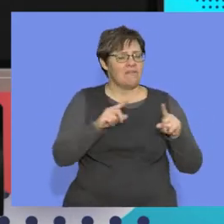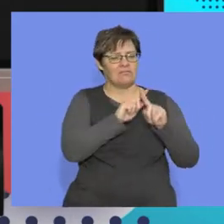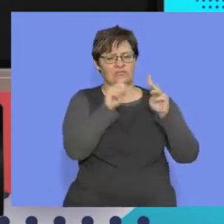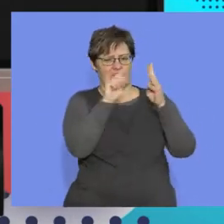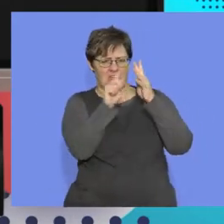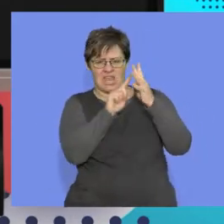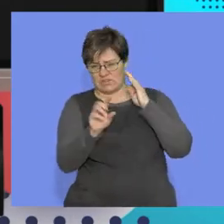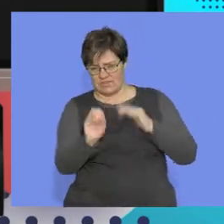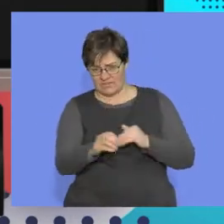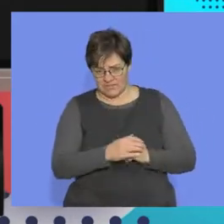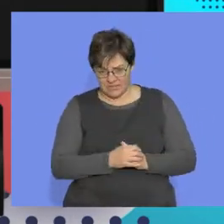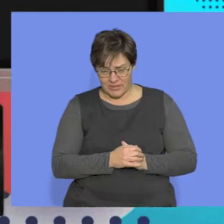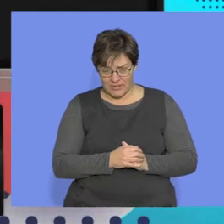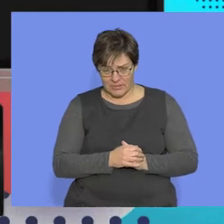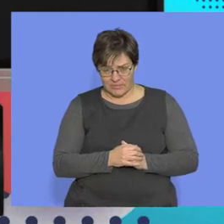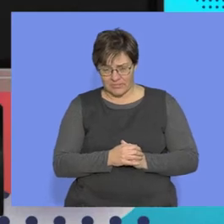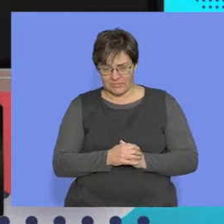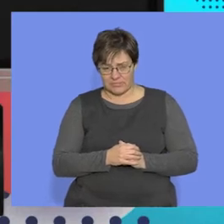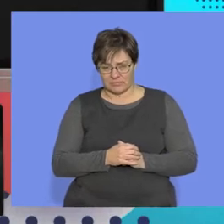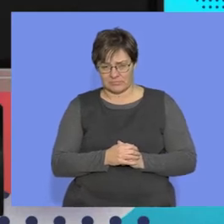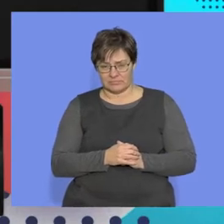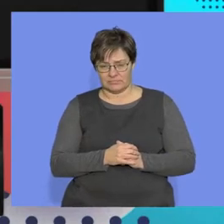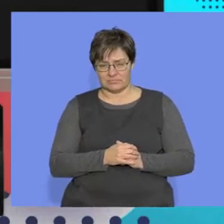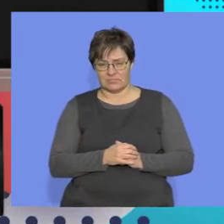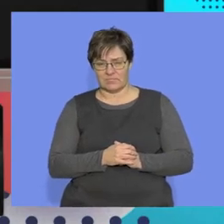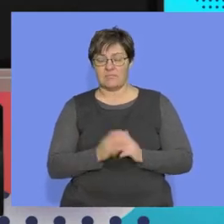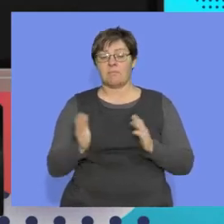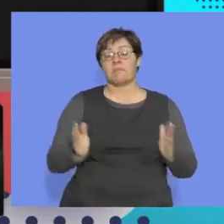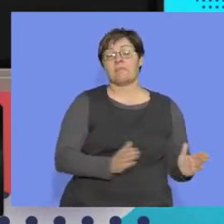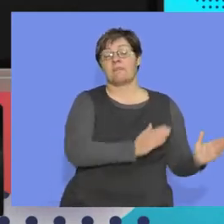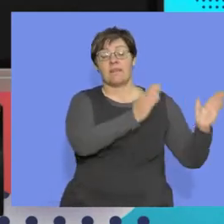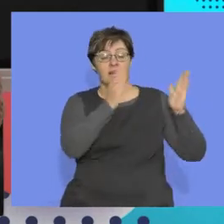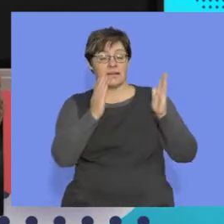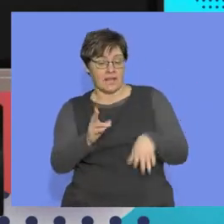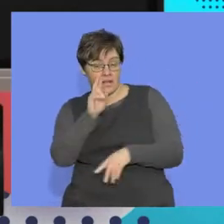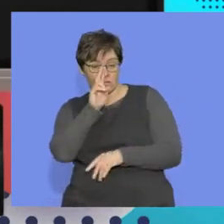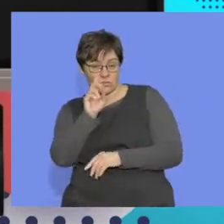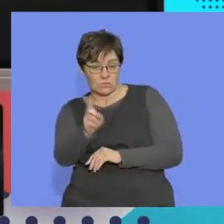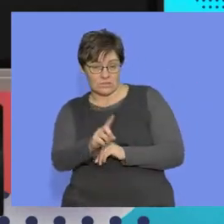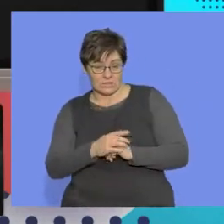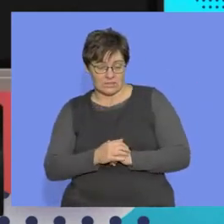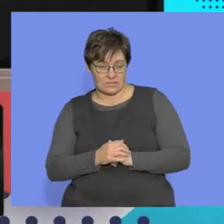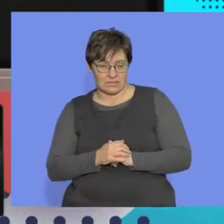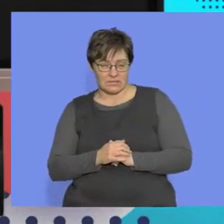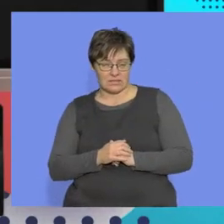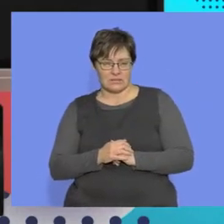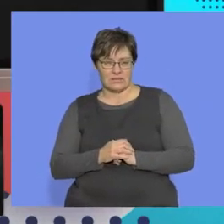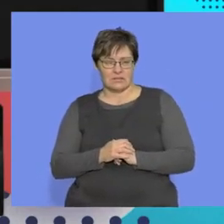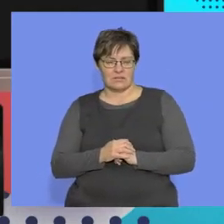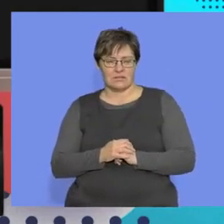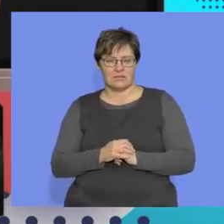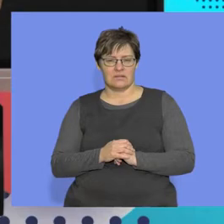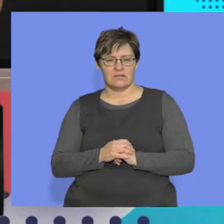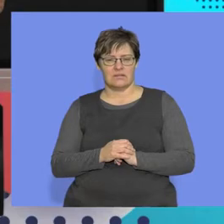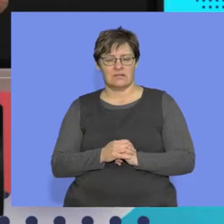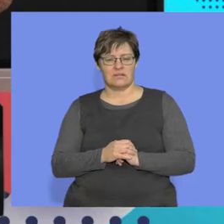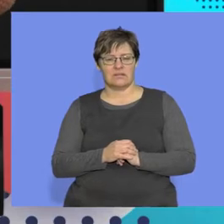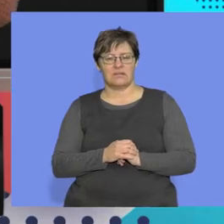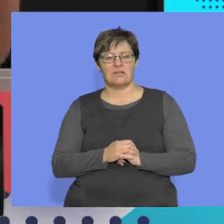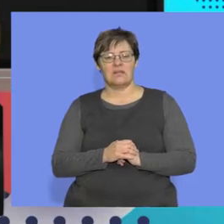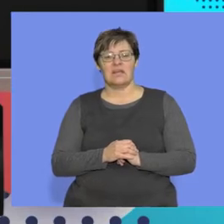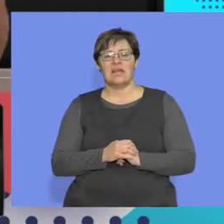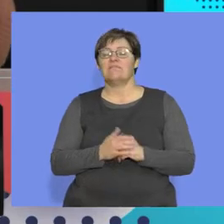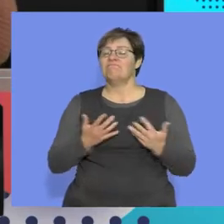changes along the way. Now, the next section that we have to look at, you need to, right,